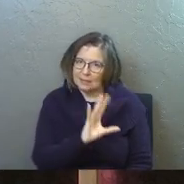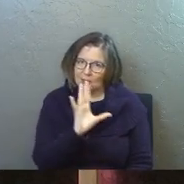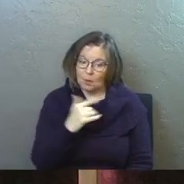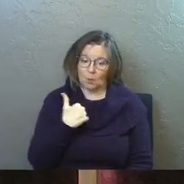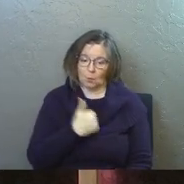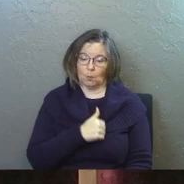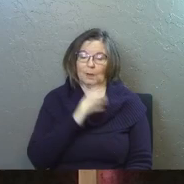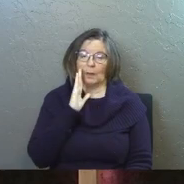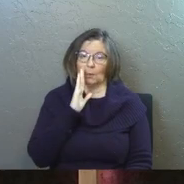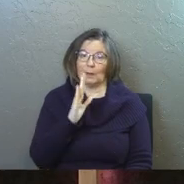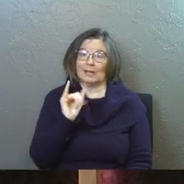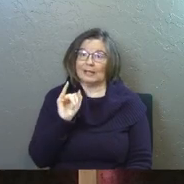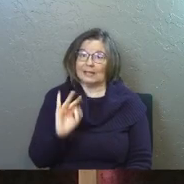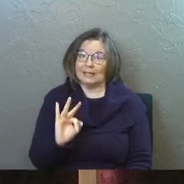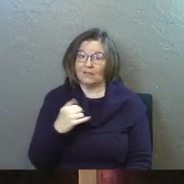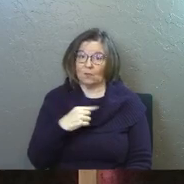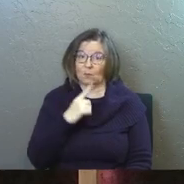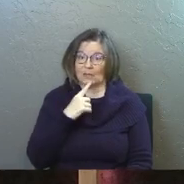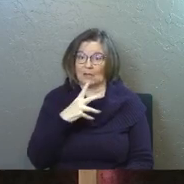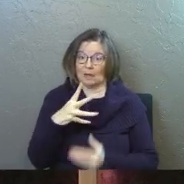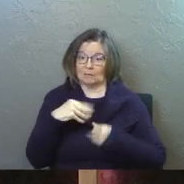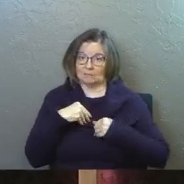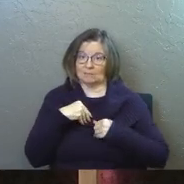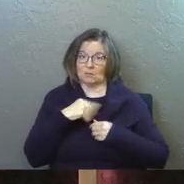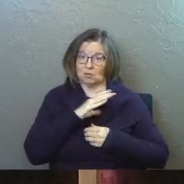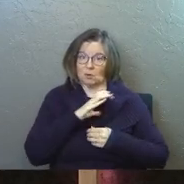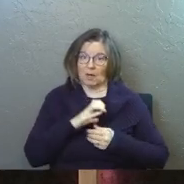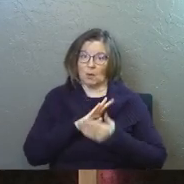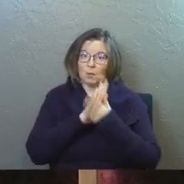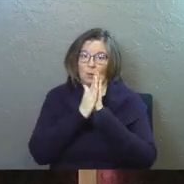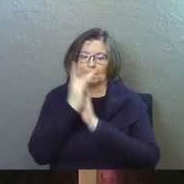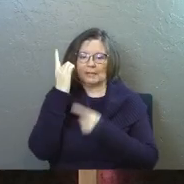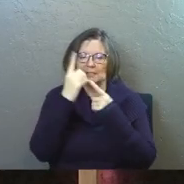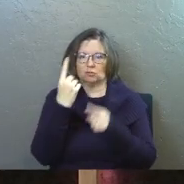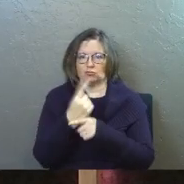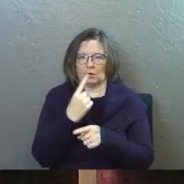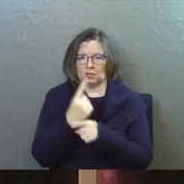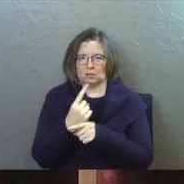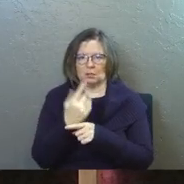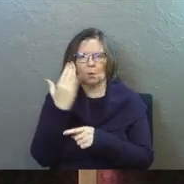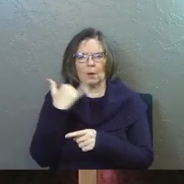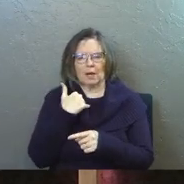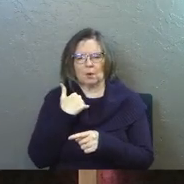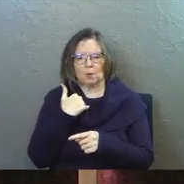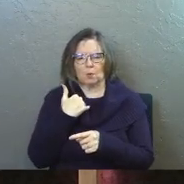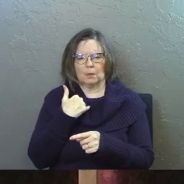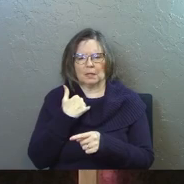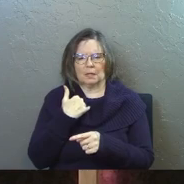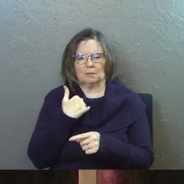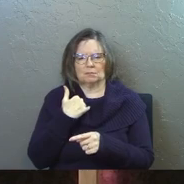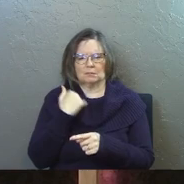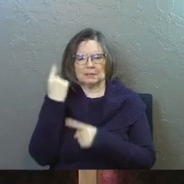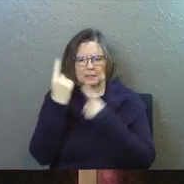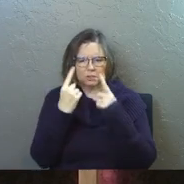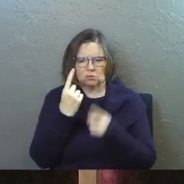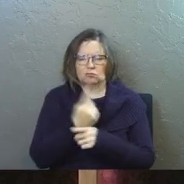We will be, if we are in Christ, accounted righteous. Why are we accounted righteous?